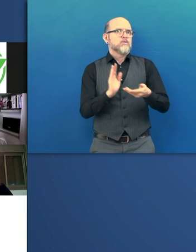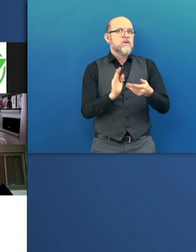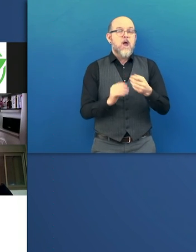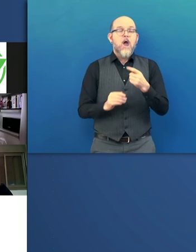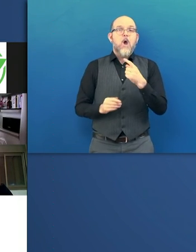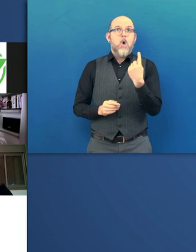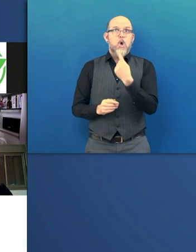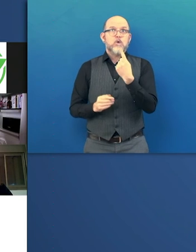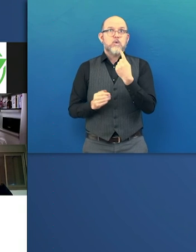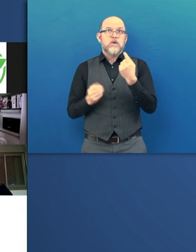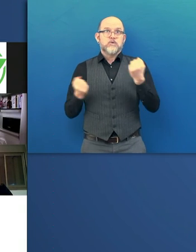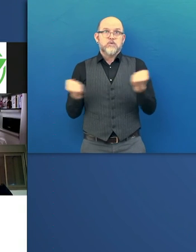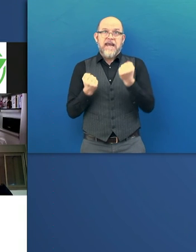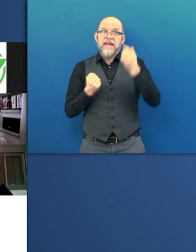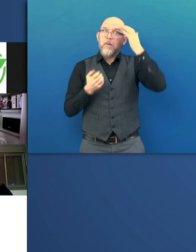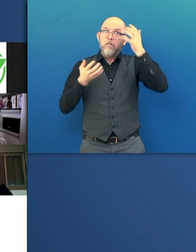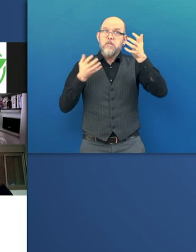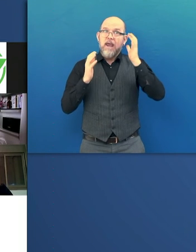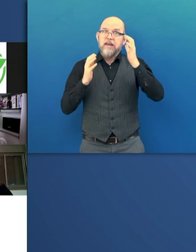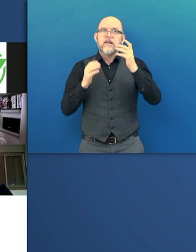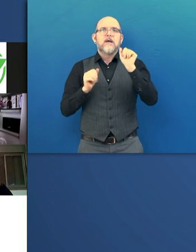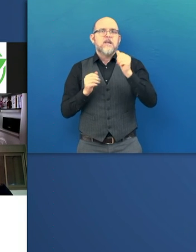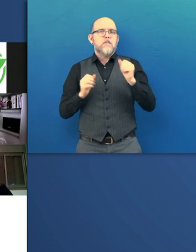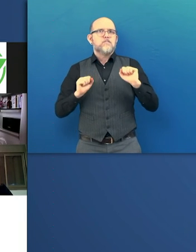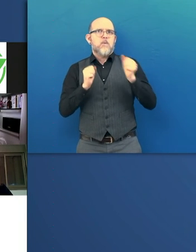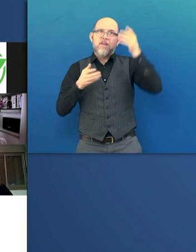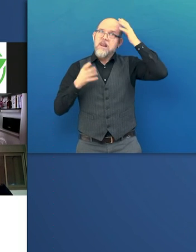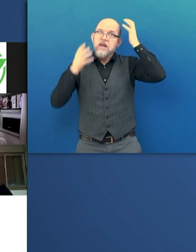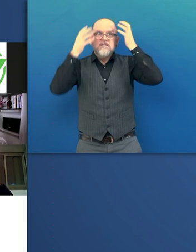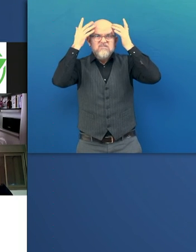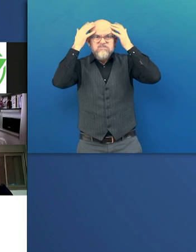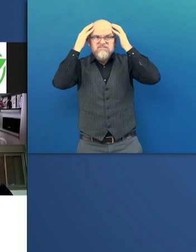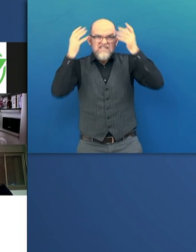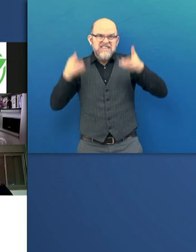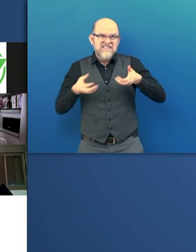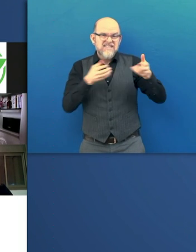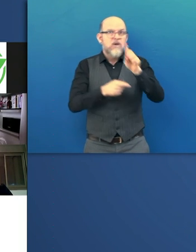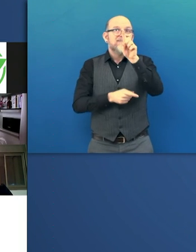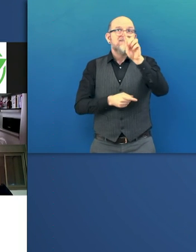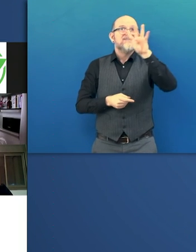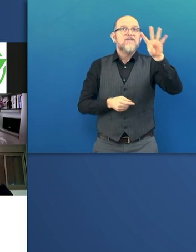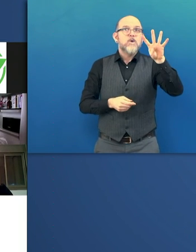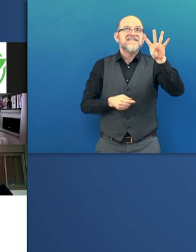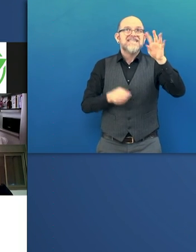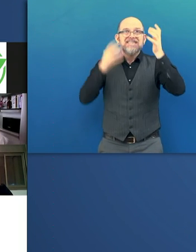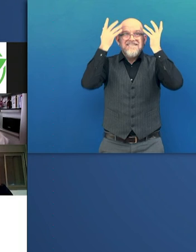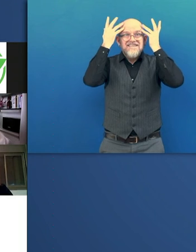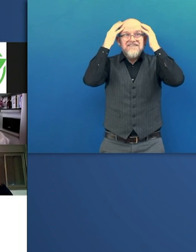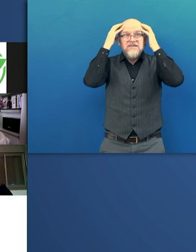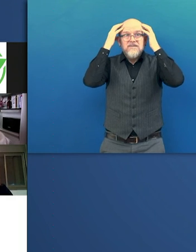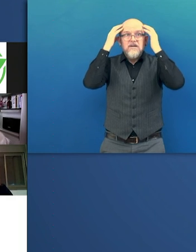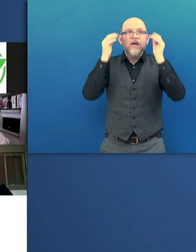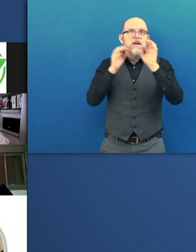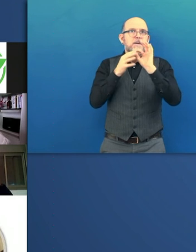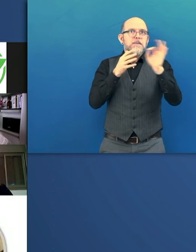with a headset. A headset consists of 14 sensors, and mobile application can be run on